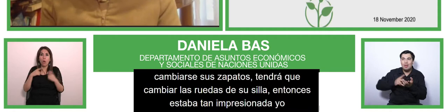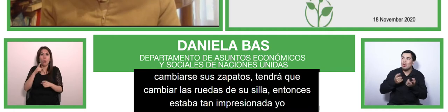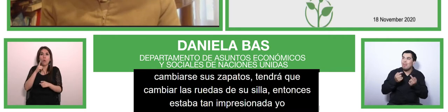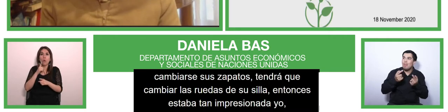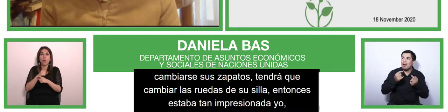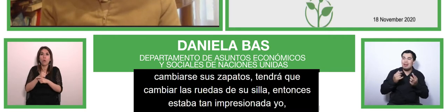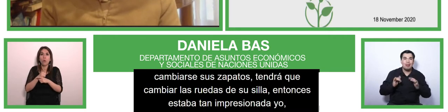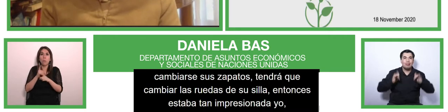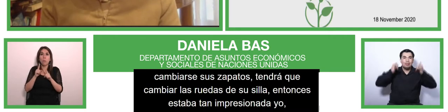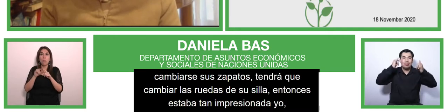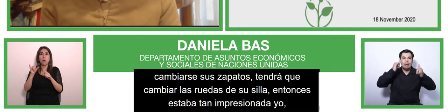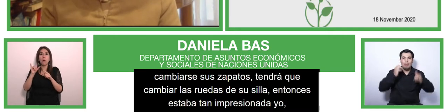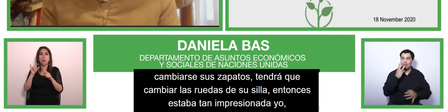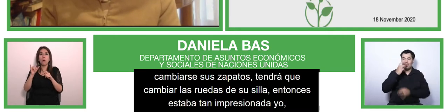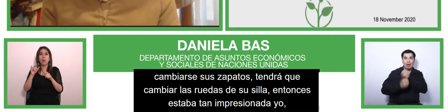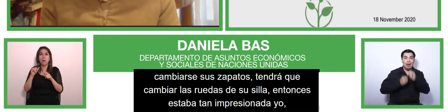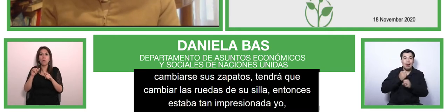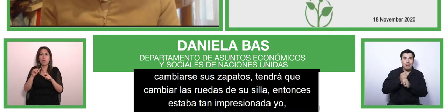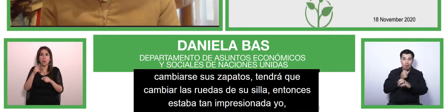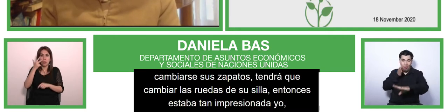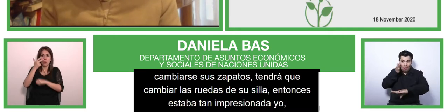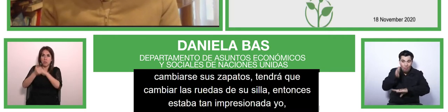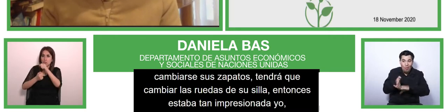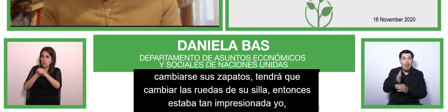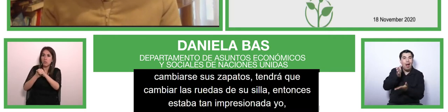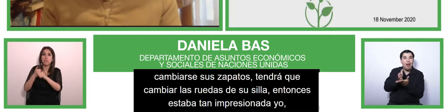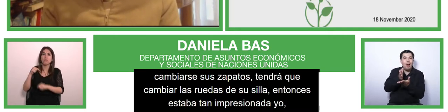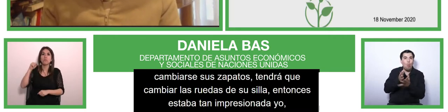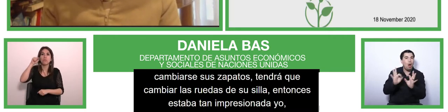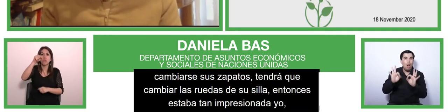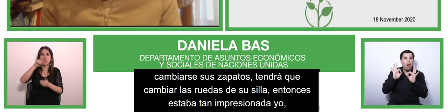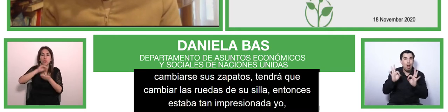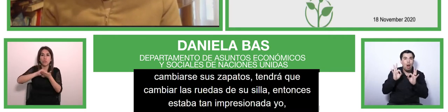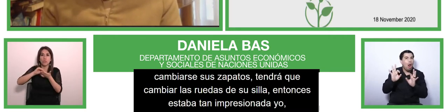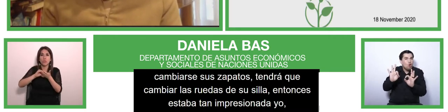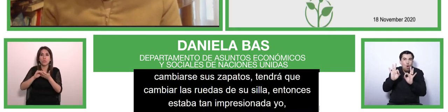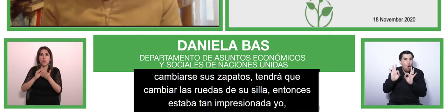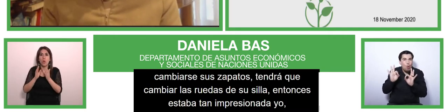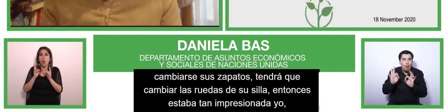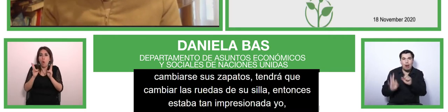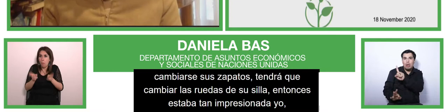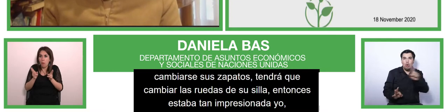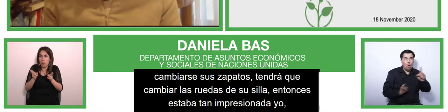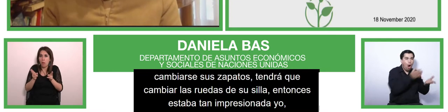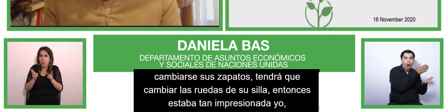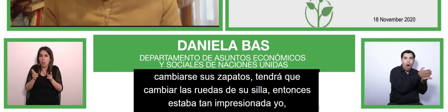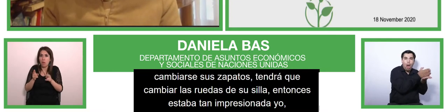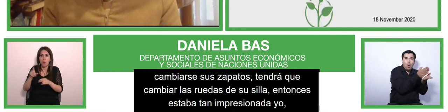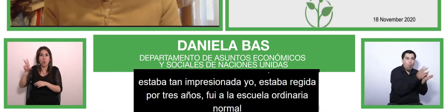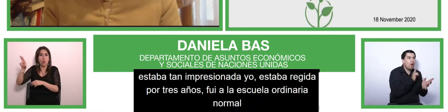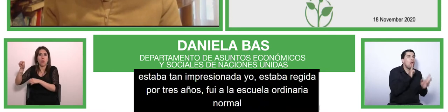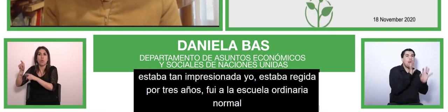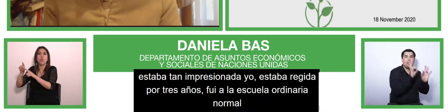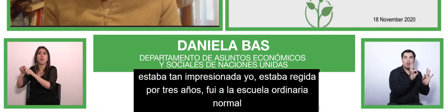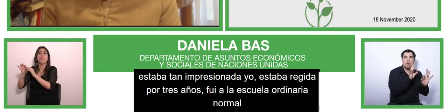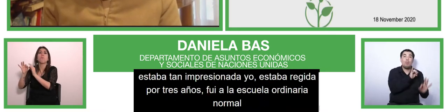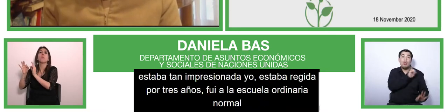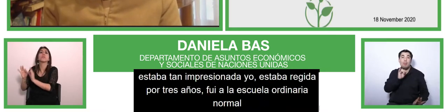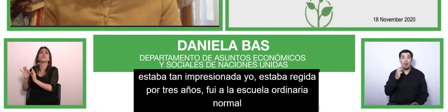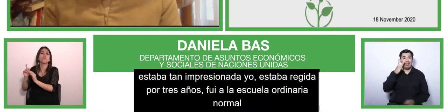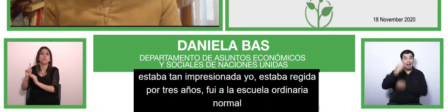the ordinary school and not the special school why three years because three years later in italy finally